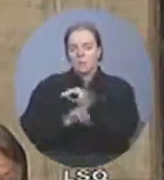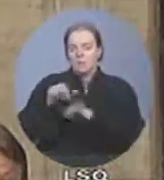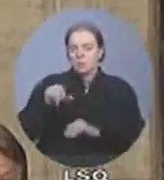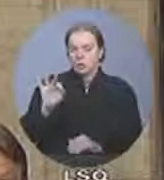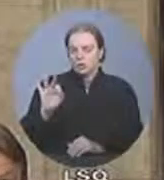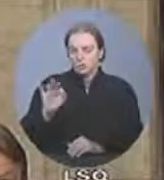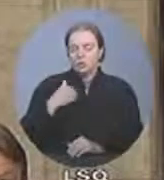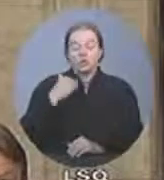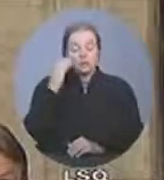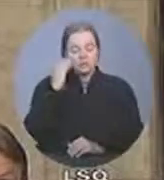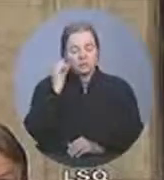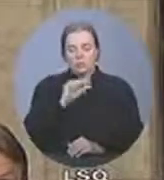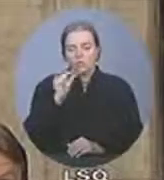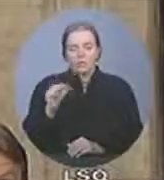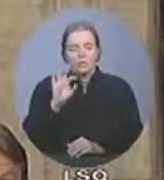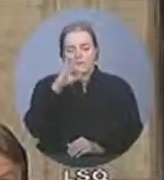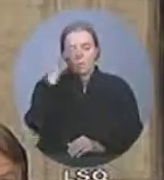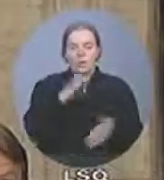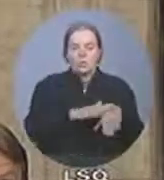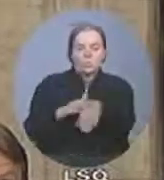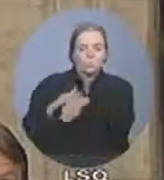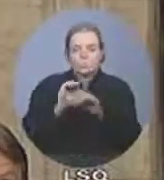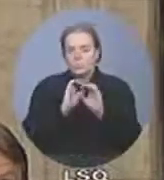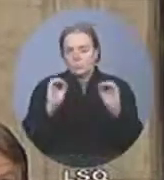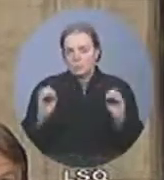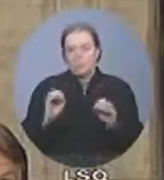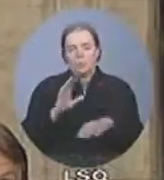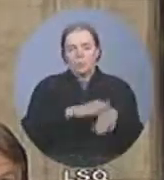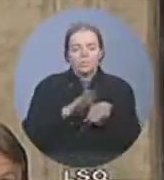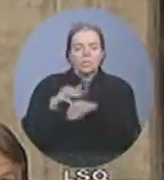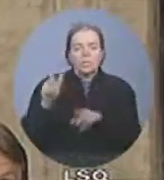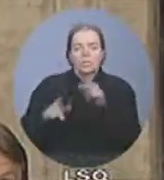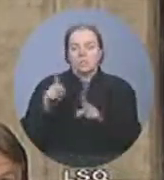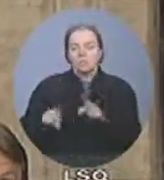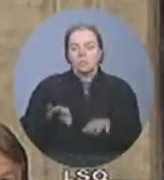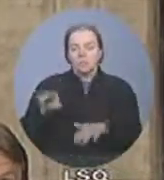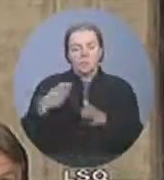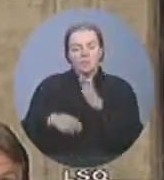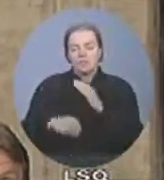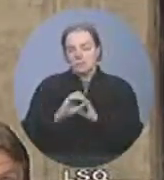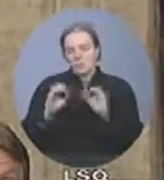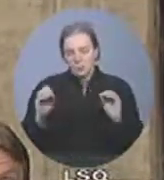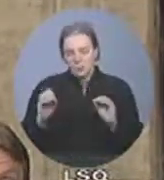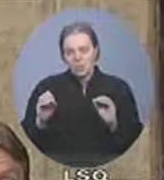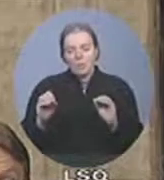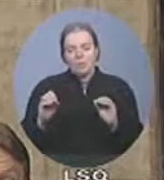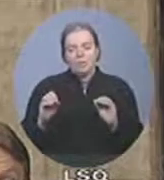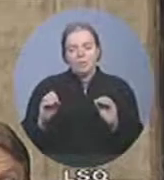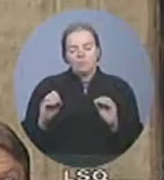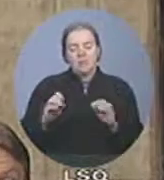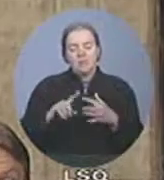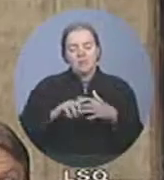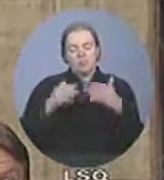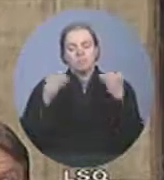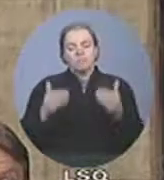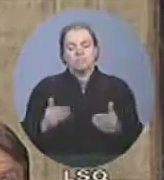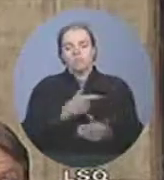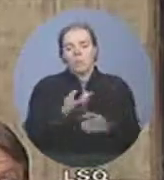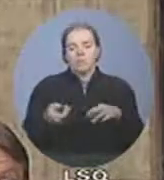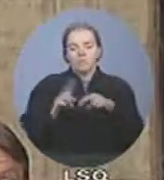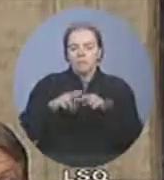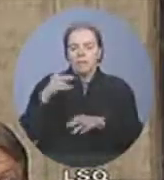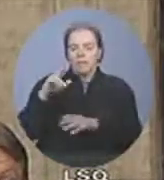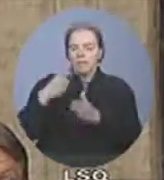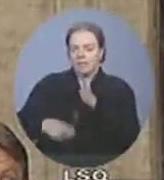least of all the taxpayers, before they went along with this and pushed this new tax increase. So, since today is the deadline for the B